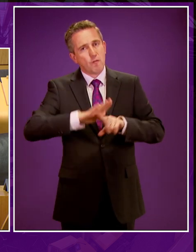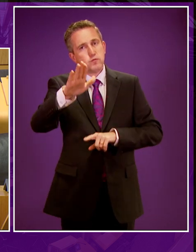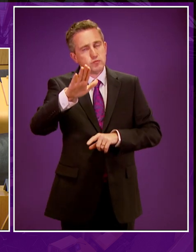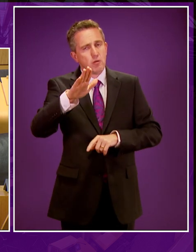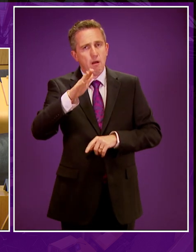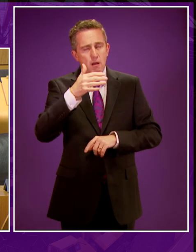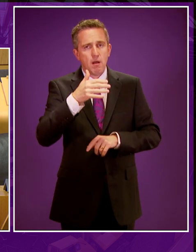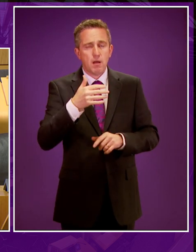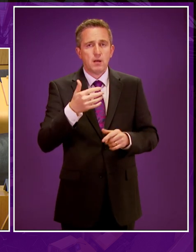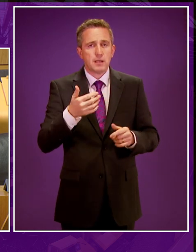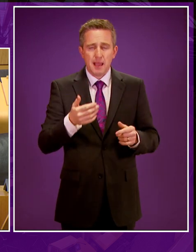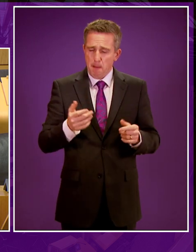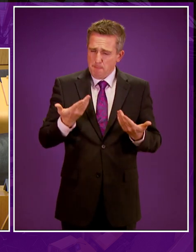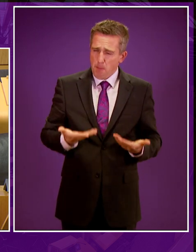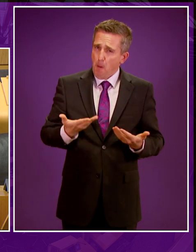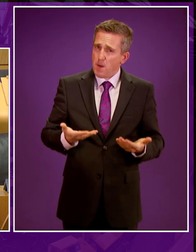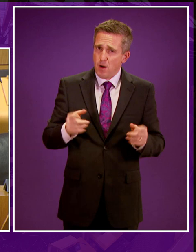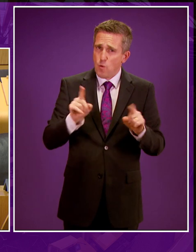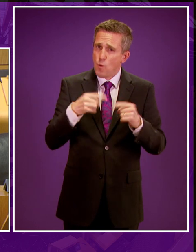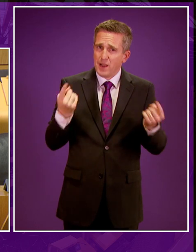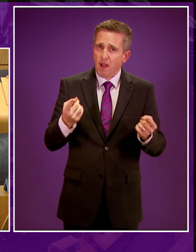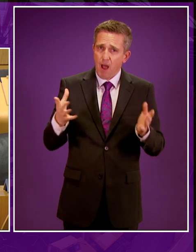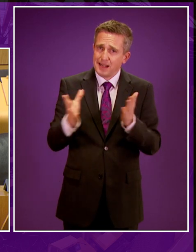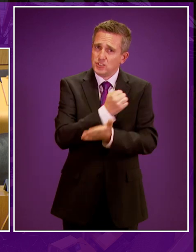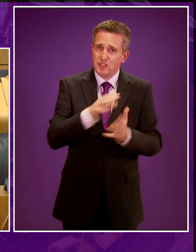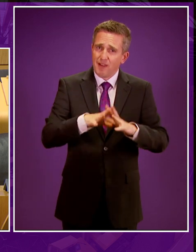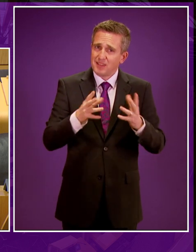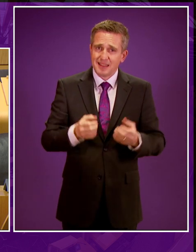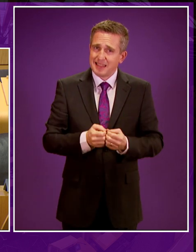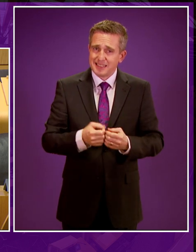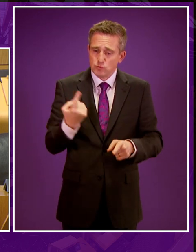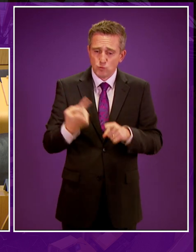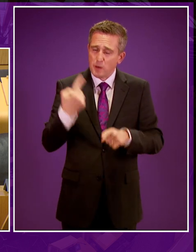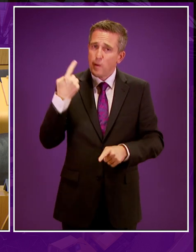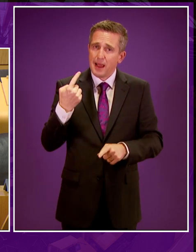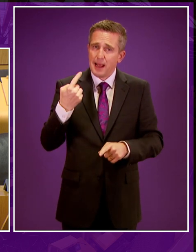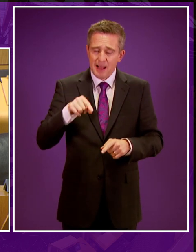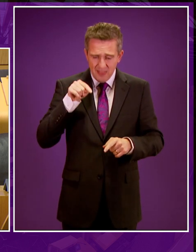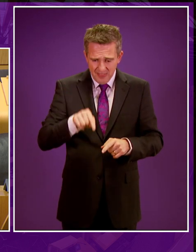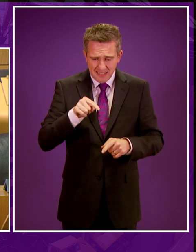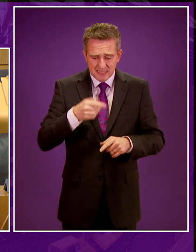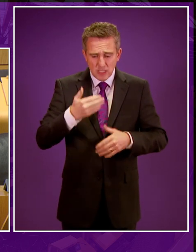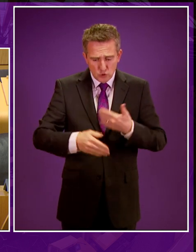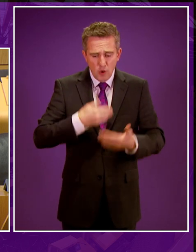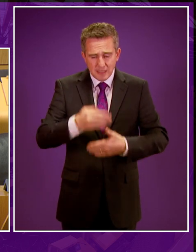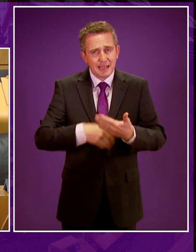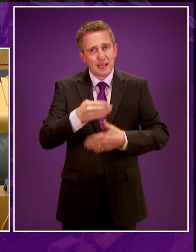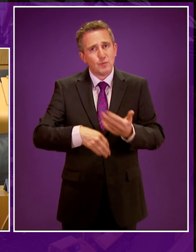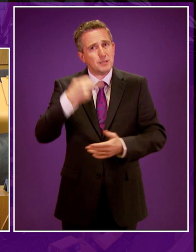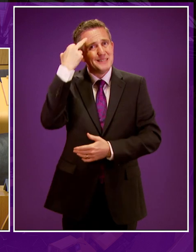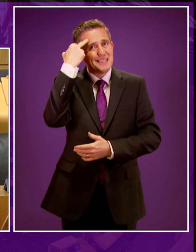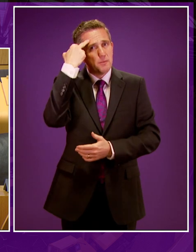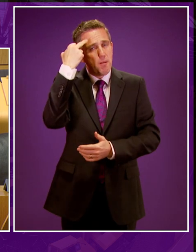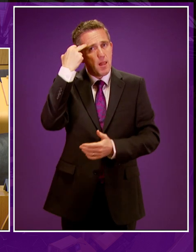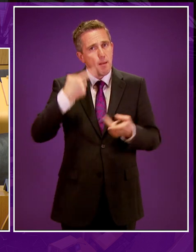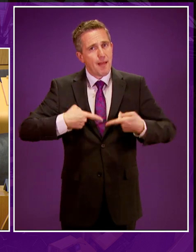too distant future. But we cannot meet those grand ambitions in a single leap. This is a journey and we need to be pragmatic about the